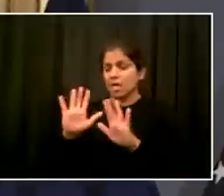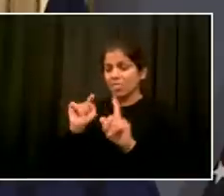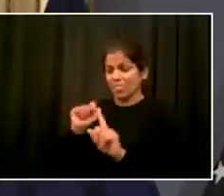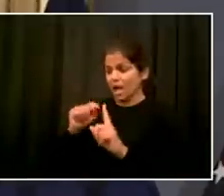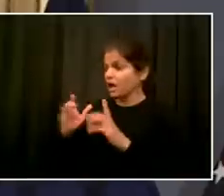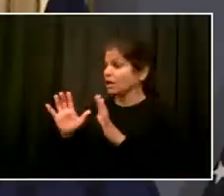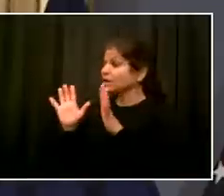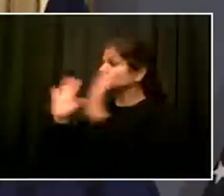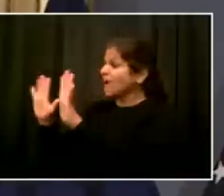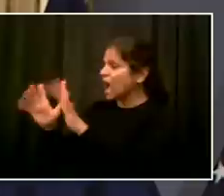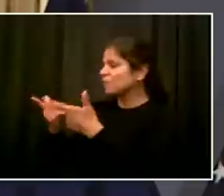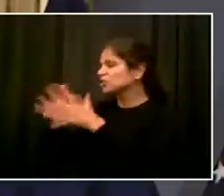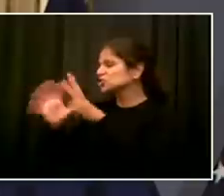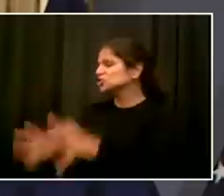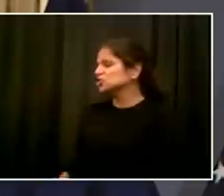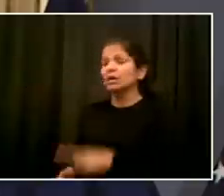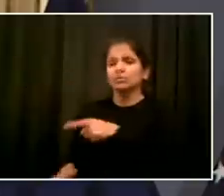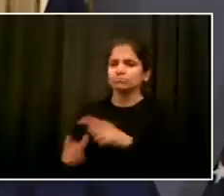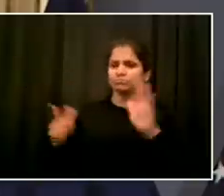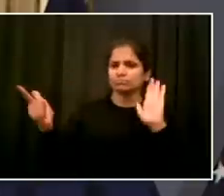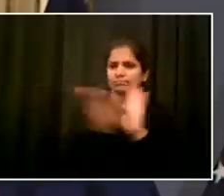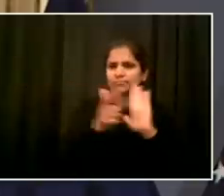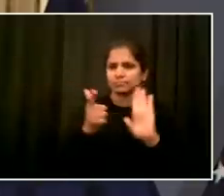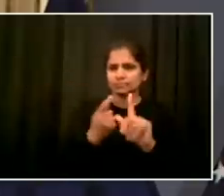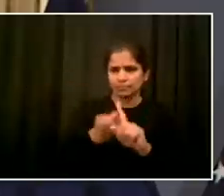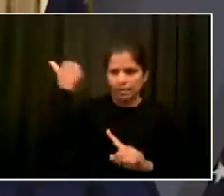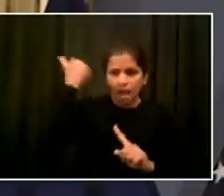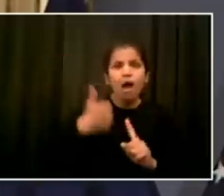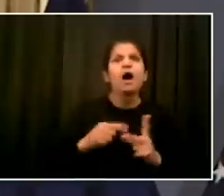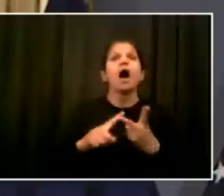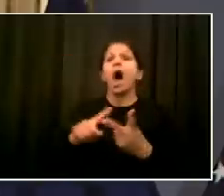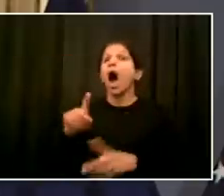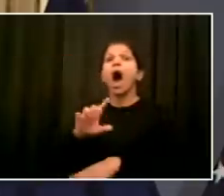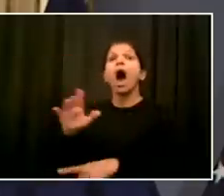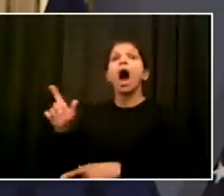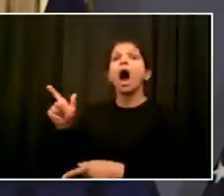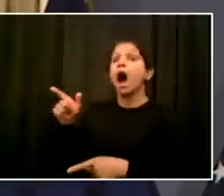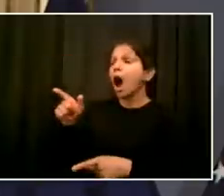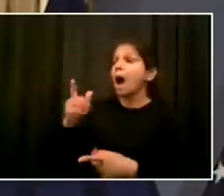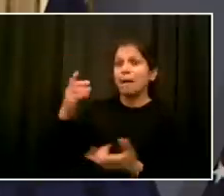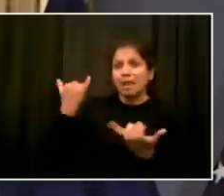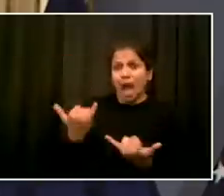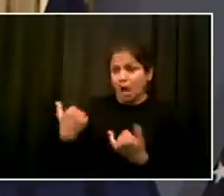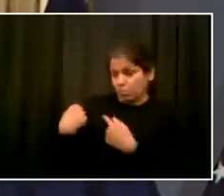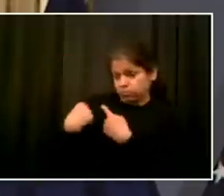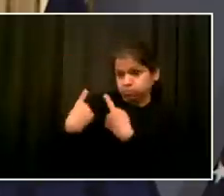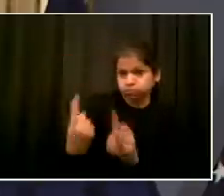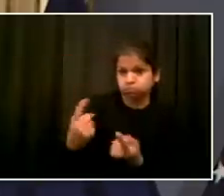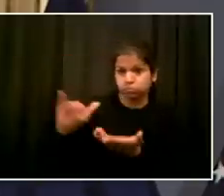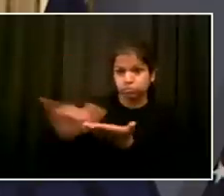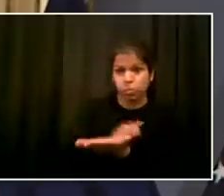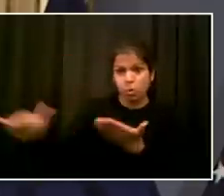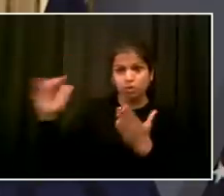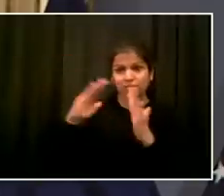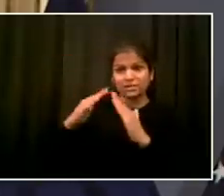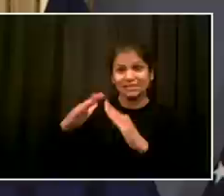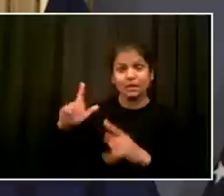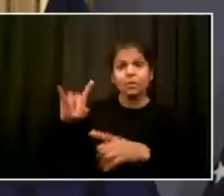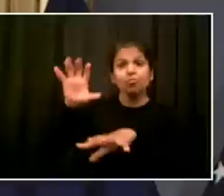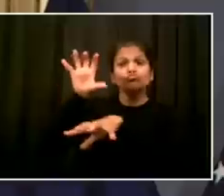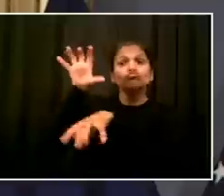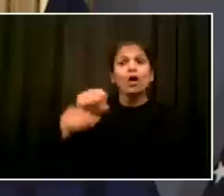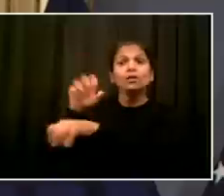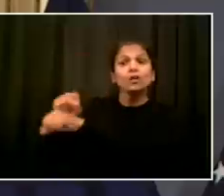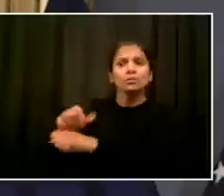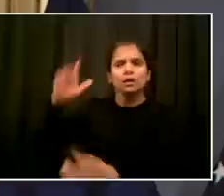complaints, and let's have that conversation about the training and where we were, where we are, and where we want to go. We remain committed